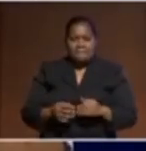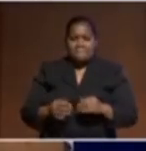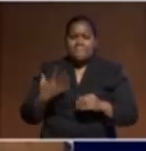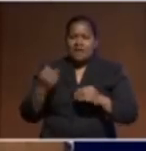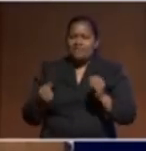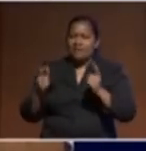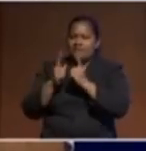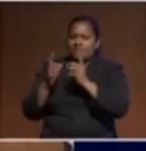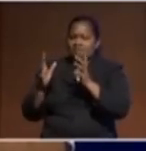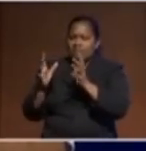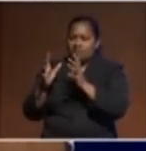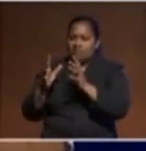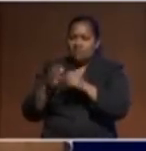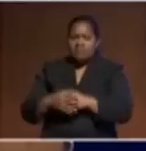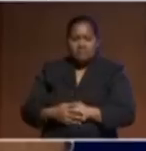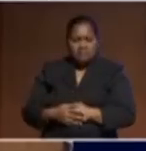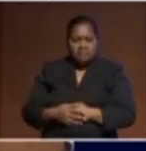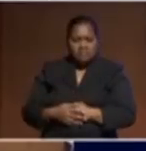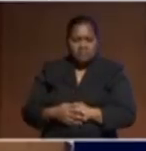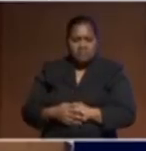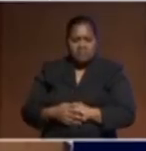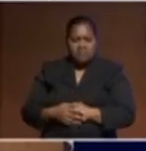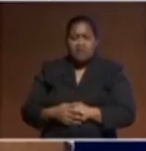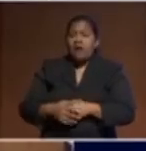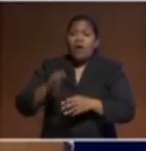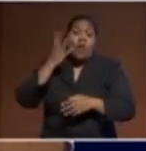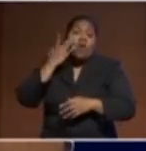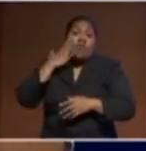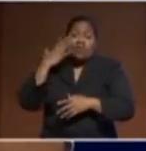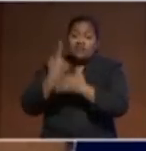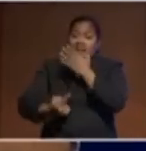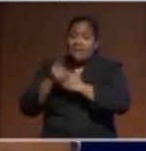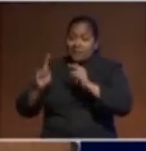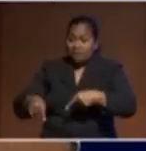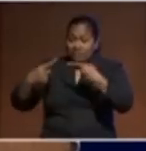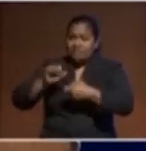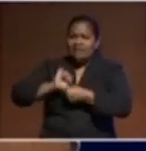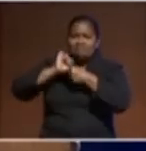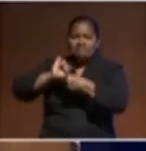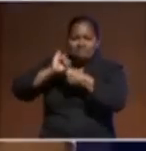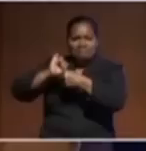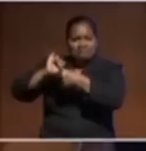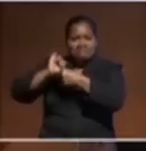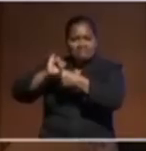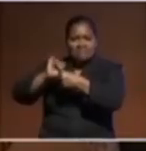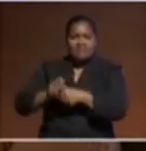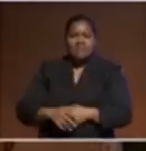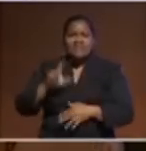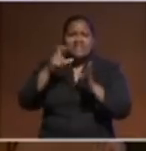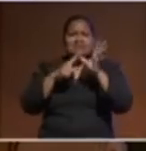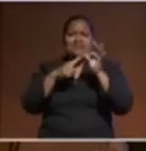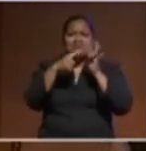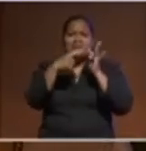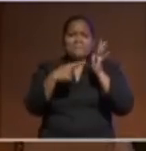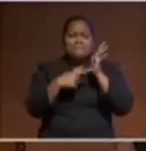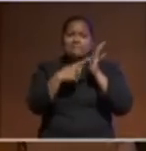it was one of the difficult decisions for me to condemn the former president or at the time the president